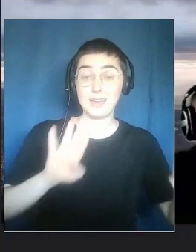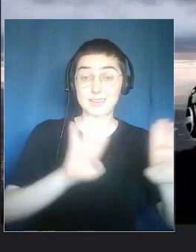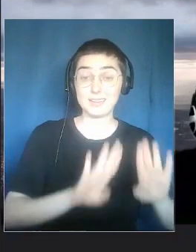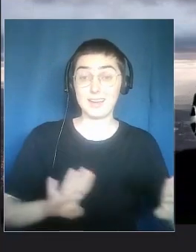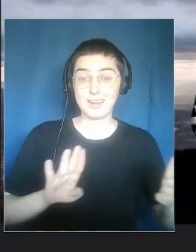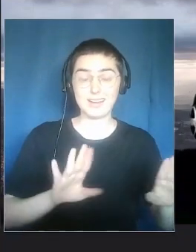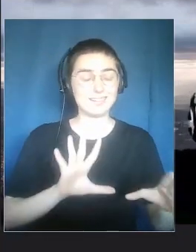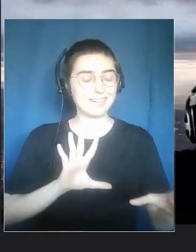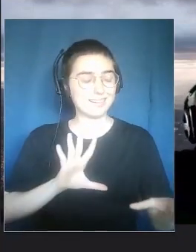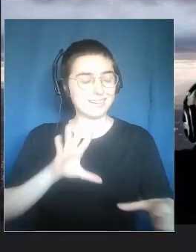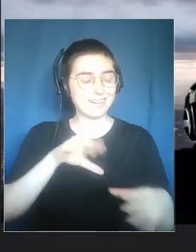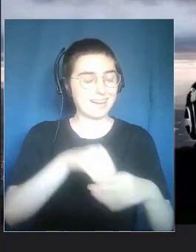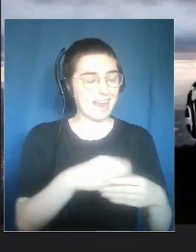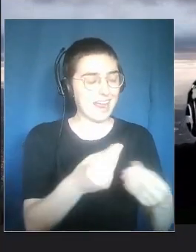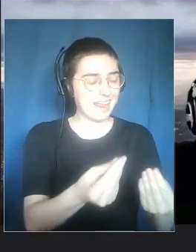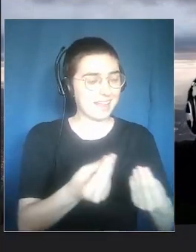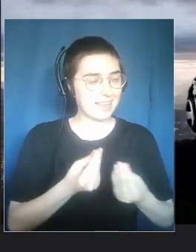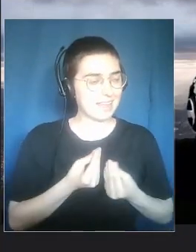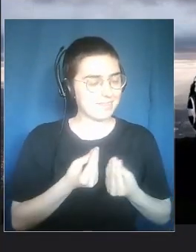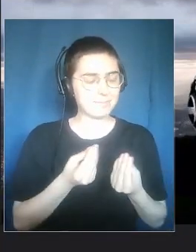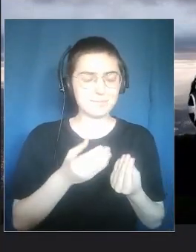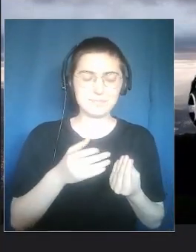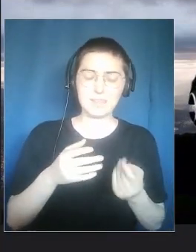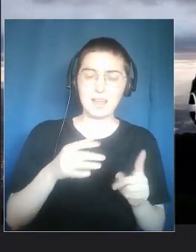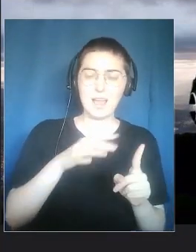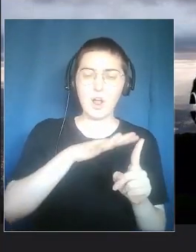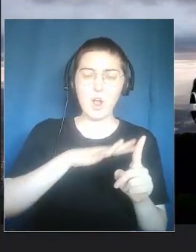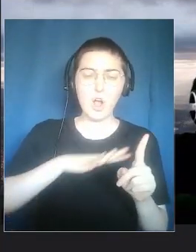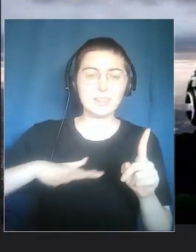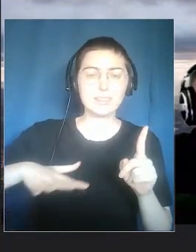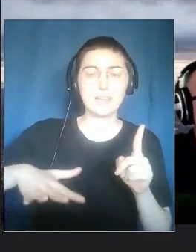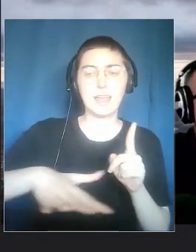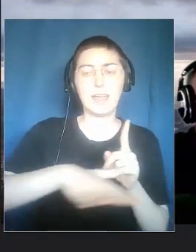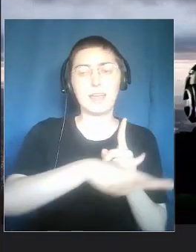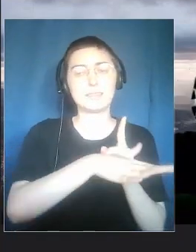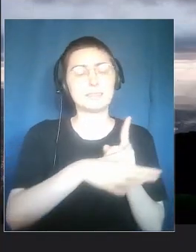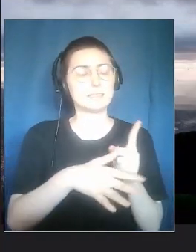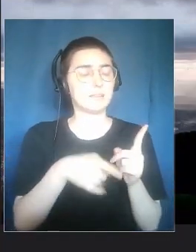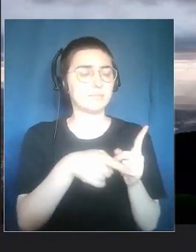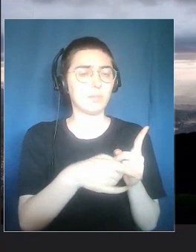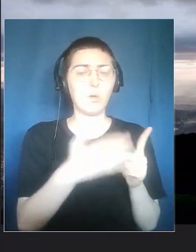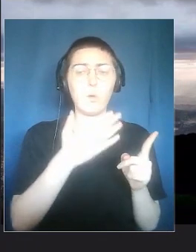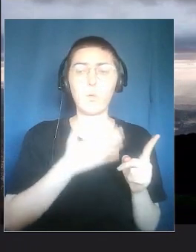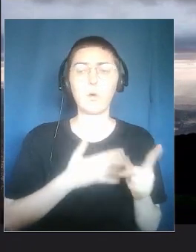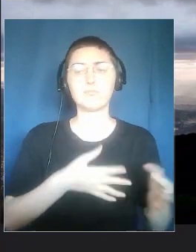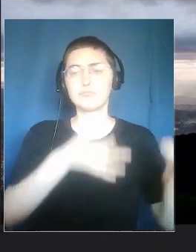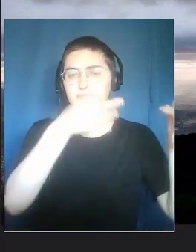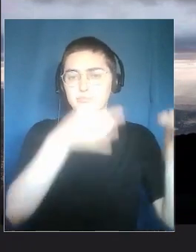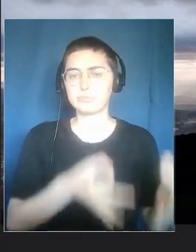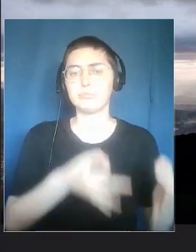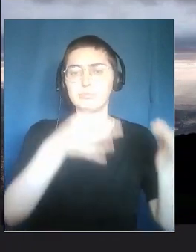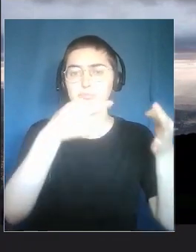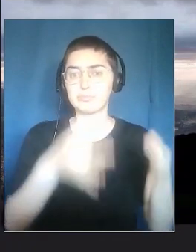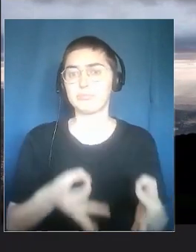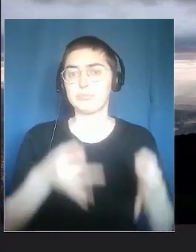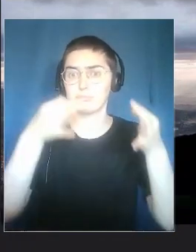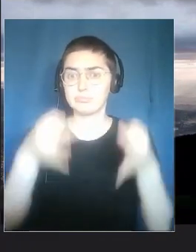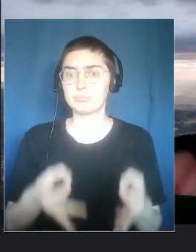I think that this method could also help